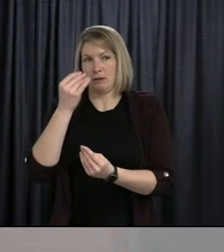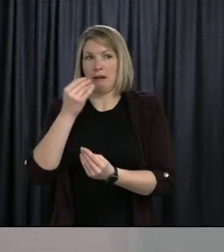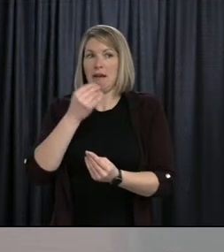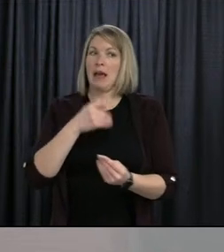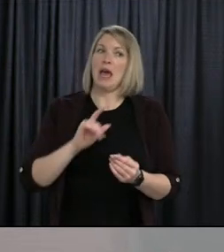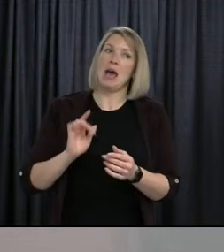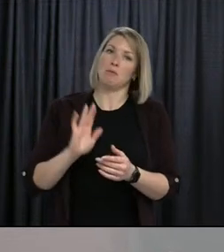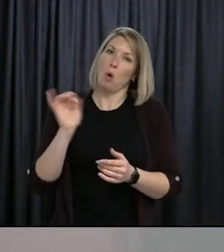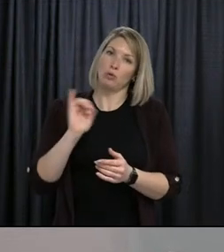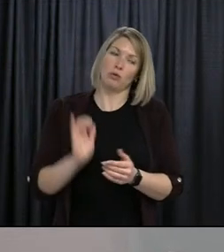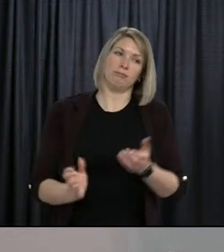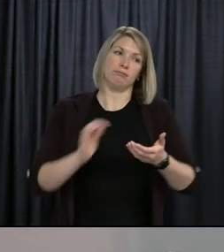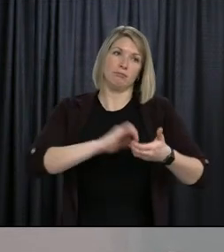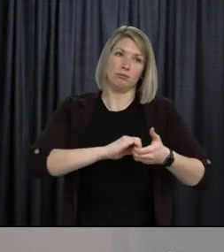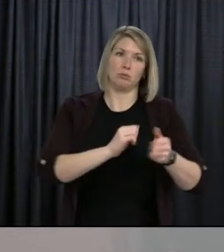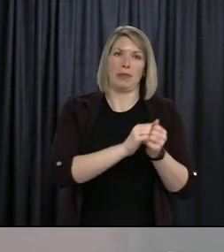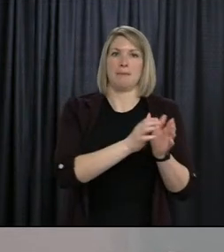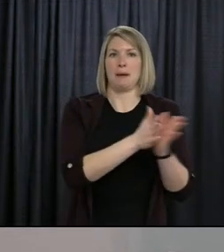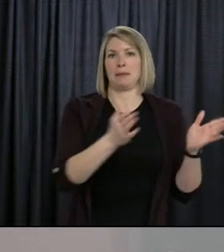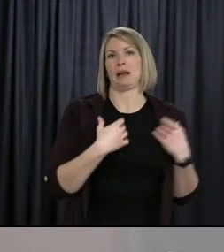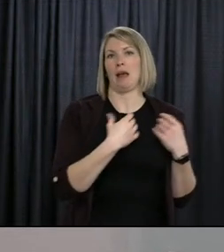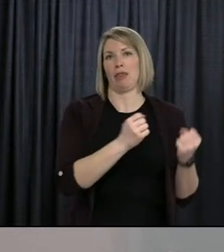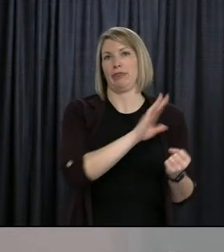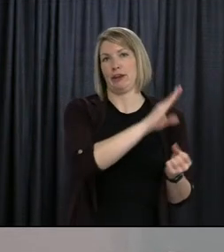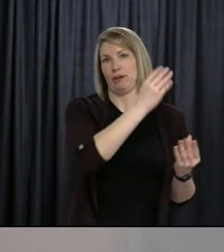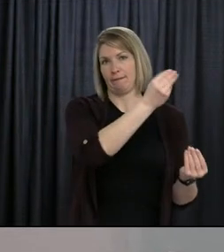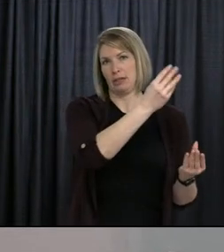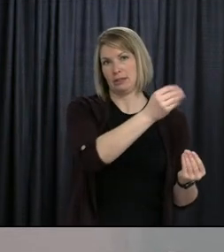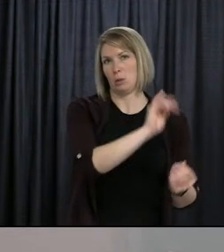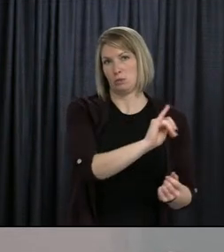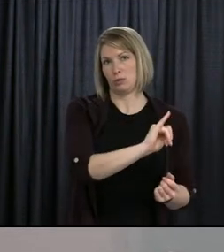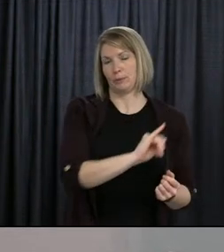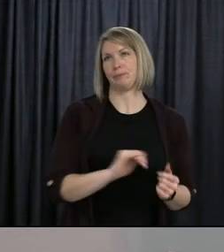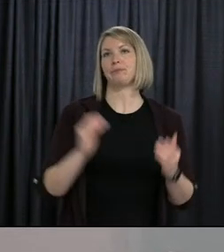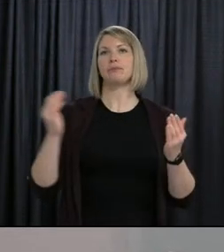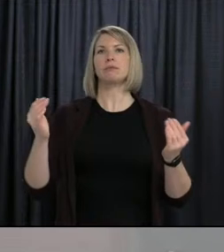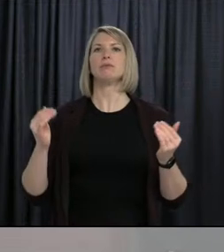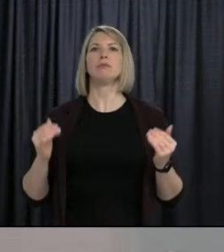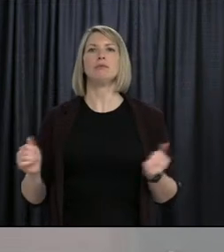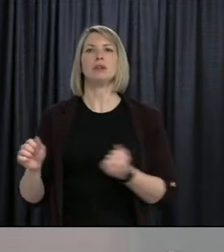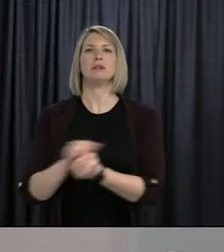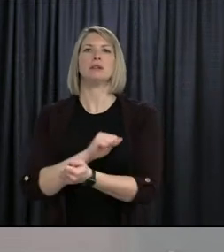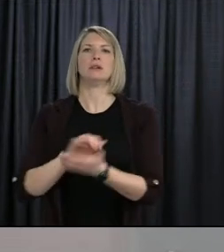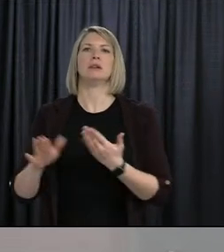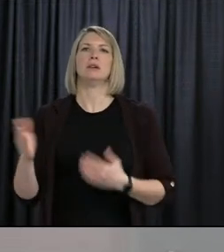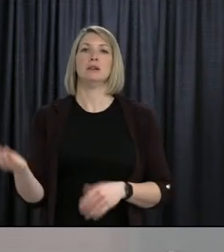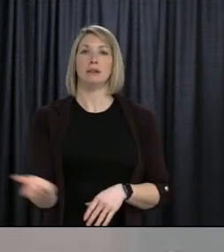Thank you. Thank you. Thank you, Tony. Andrew Robinson with the telegram. Do you have a final question?